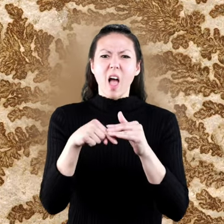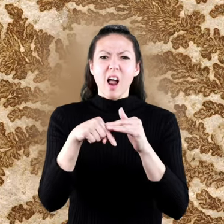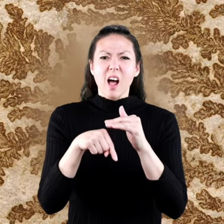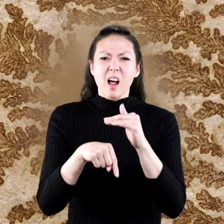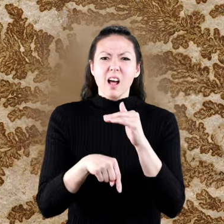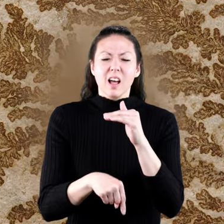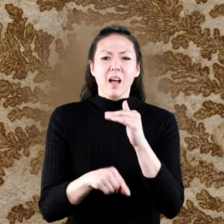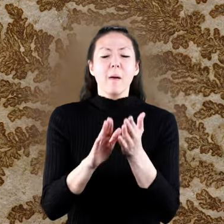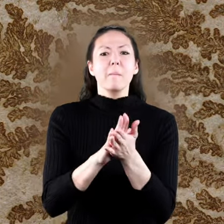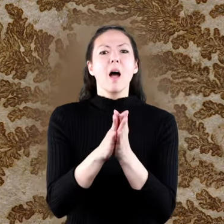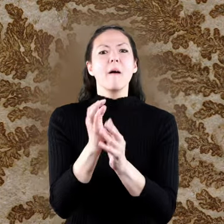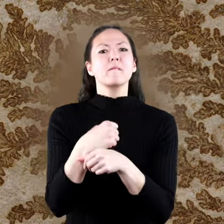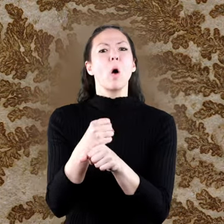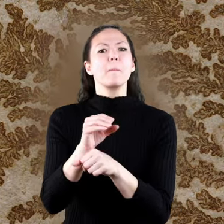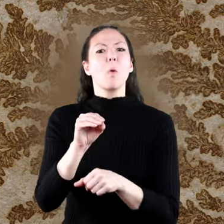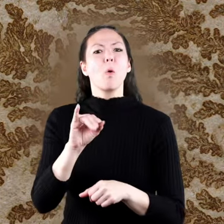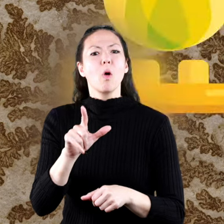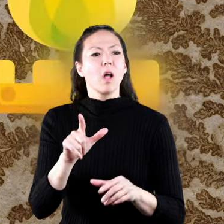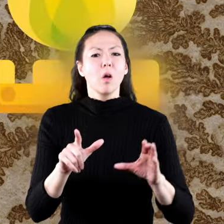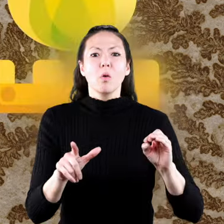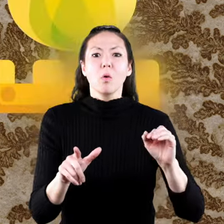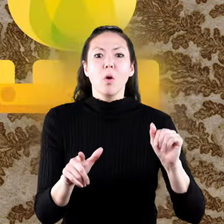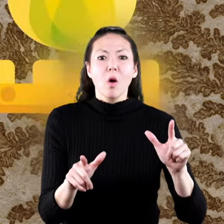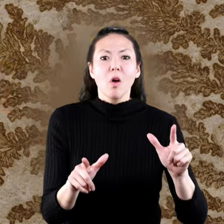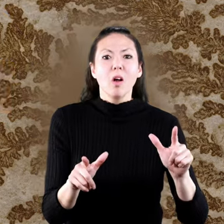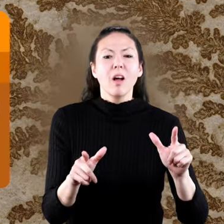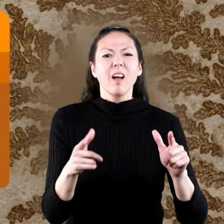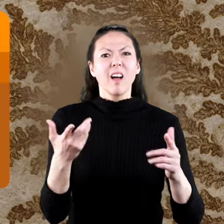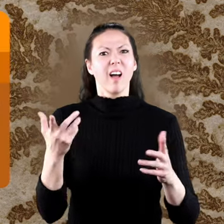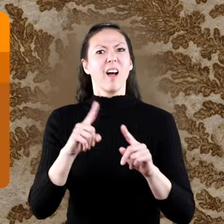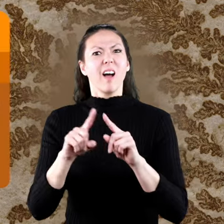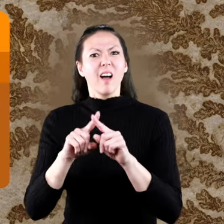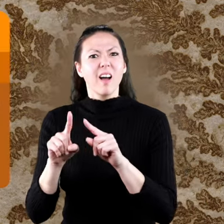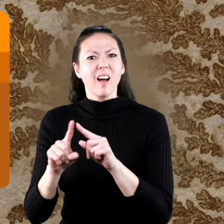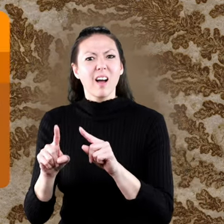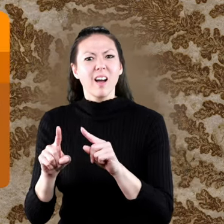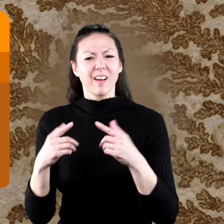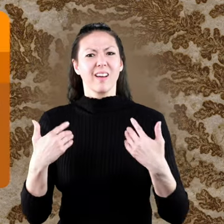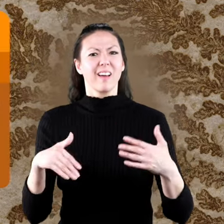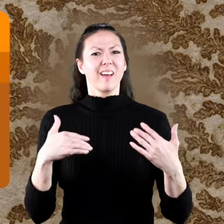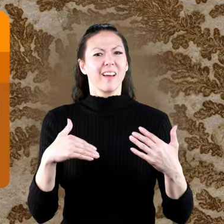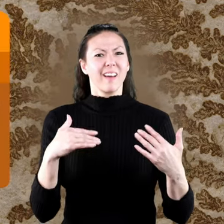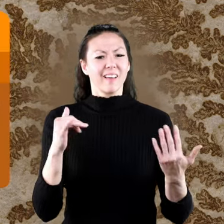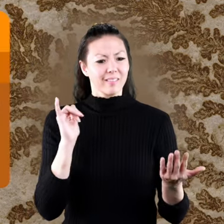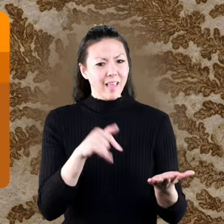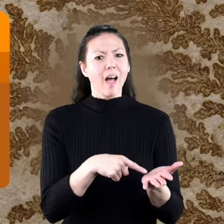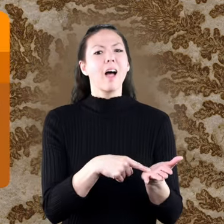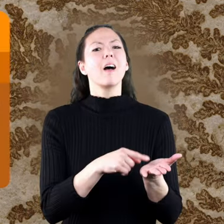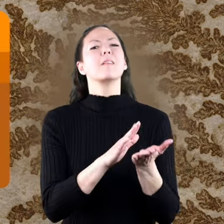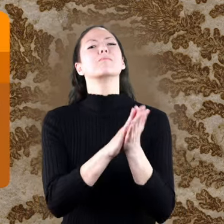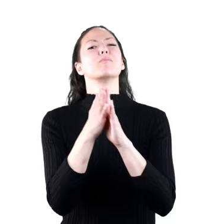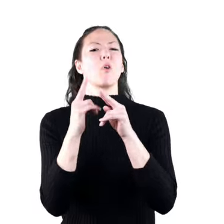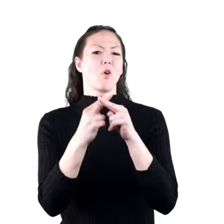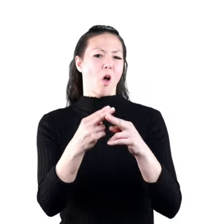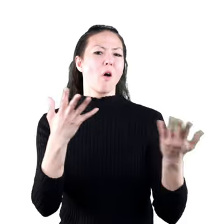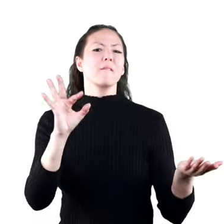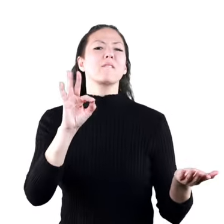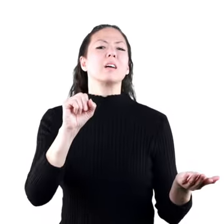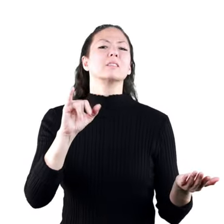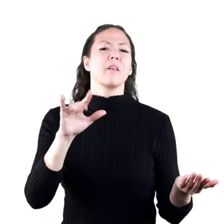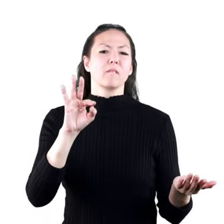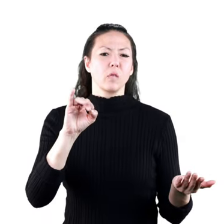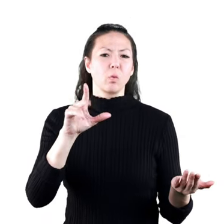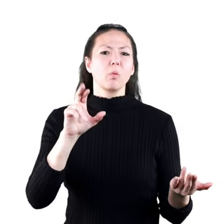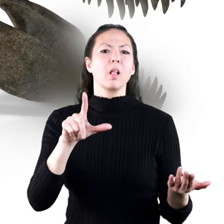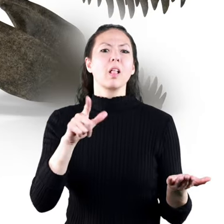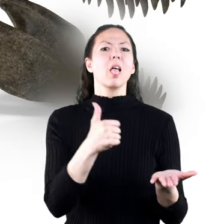ground in the form of oil, coal, and gas. So, a fossil fuel is pretty much what it sounds like. Fuel